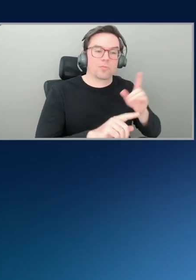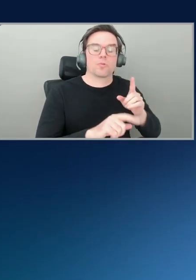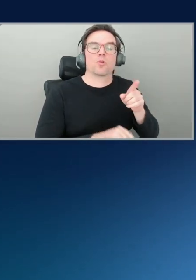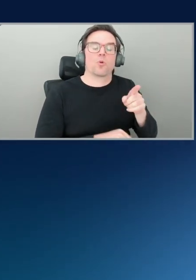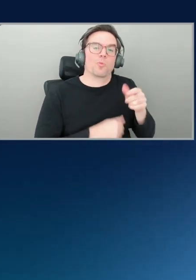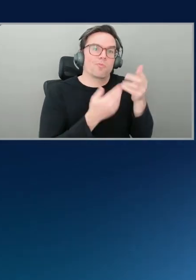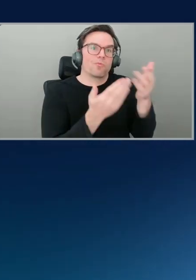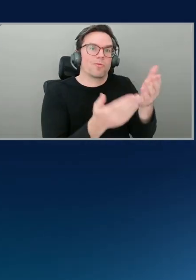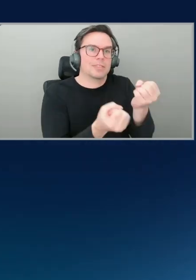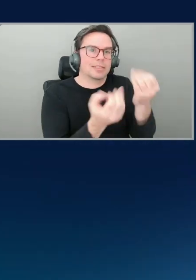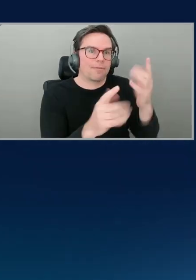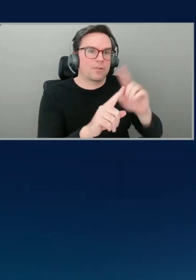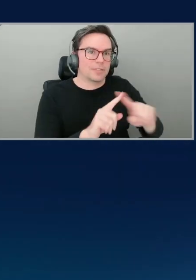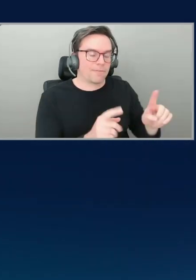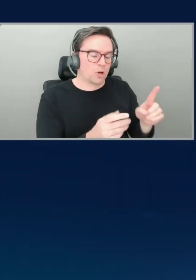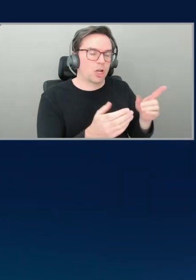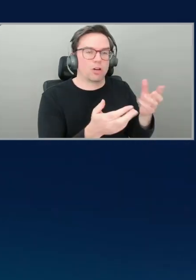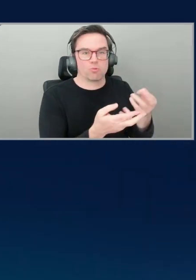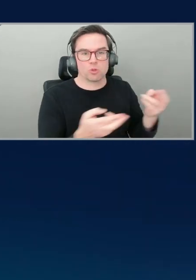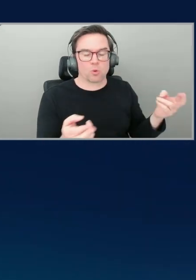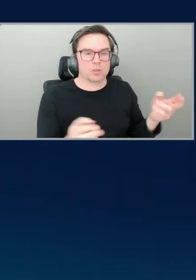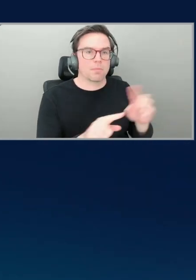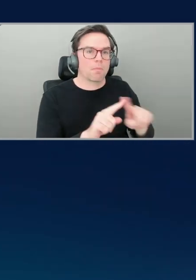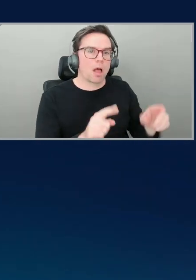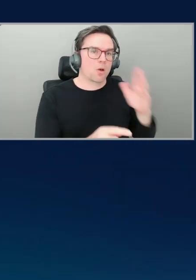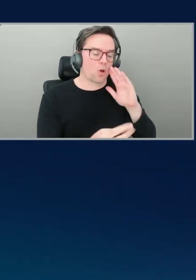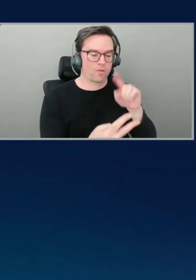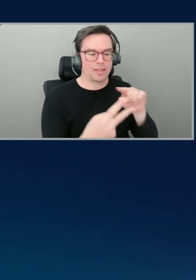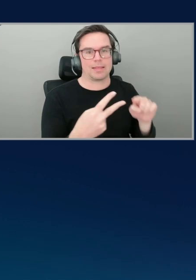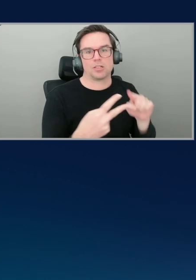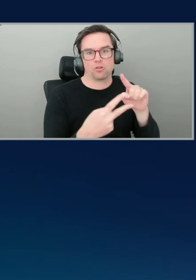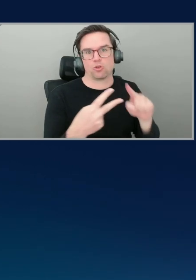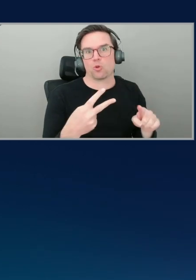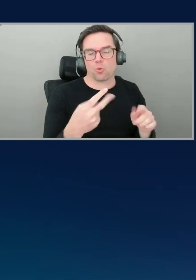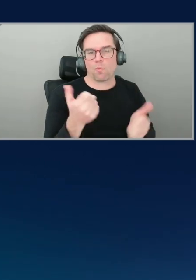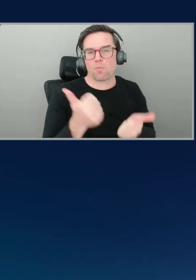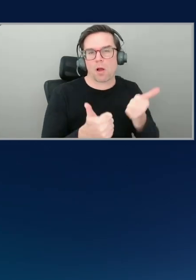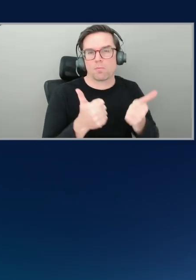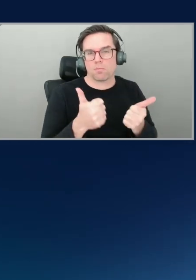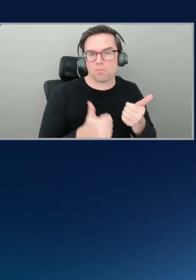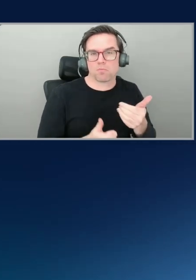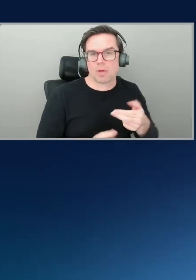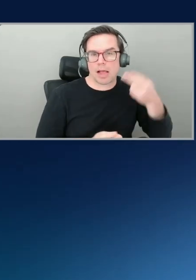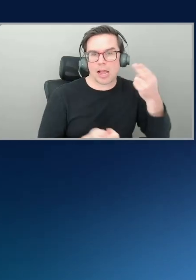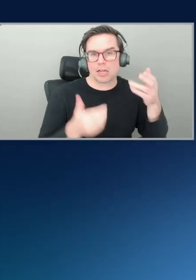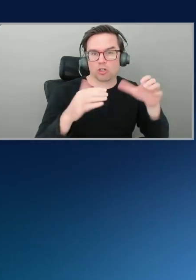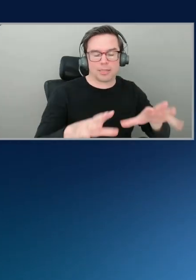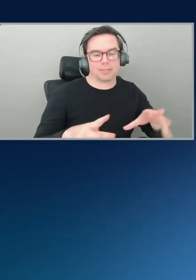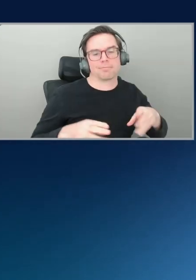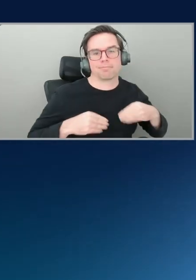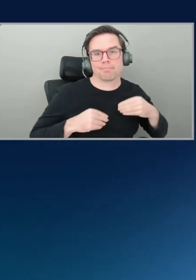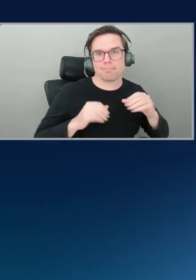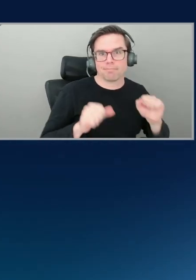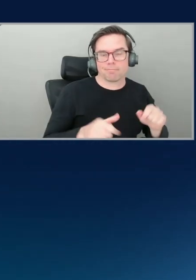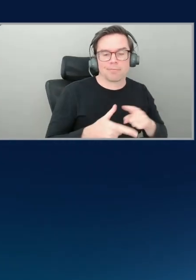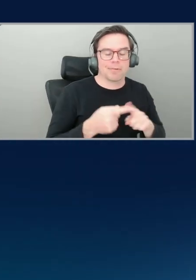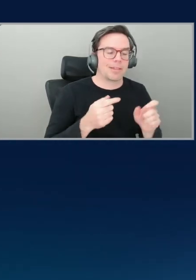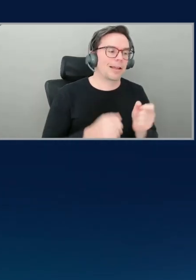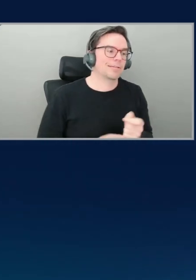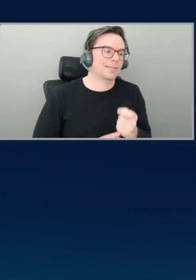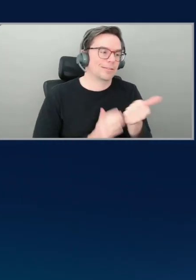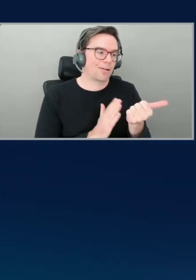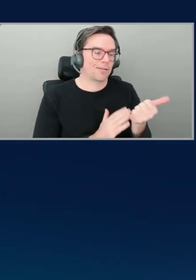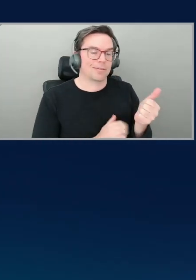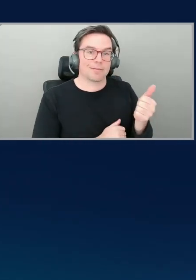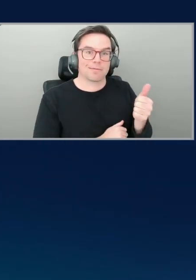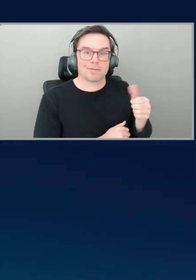my estate well, you can actually accept those suggestions specifically and discard the rest. And then the assistant will actually say, okay, I've learned from the